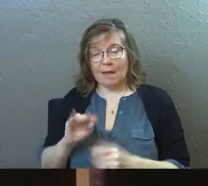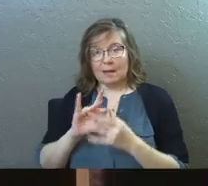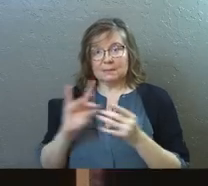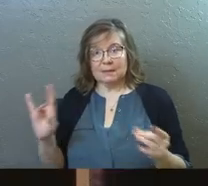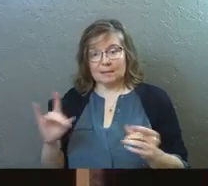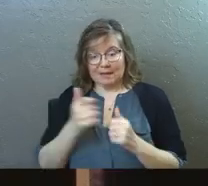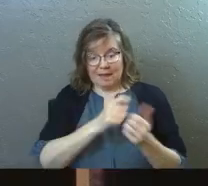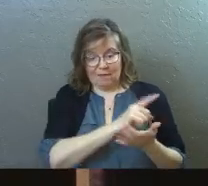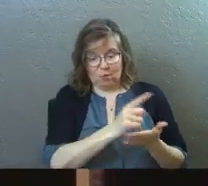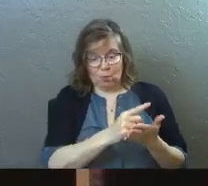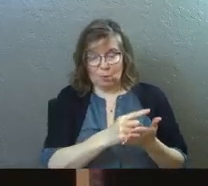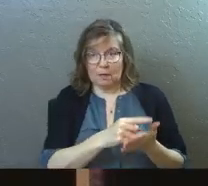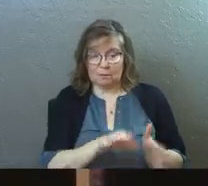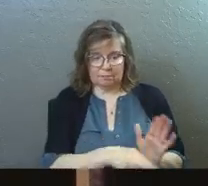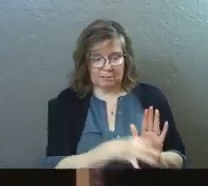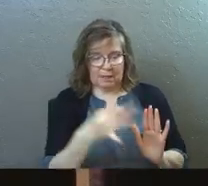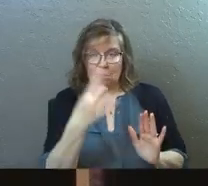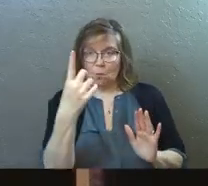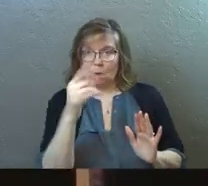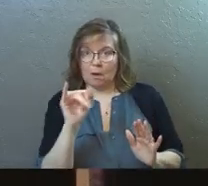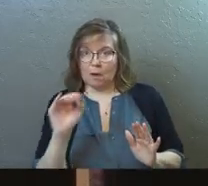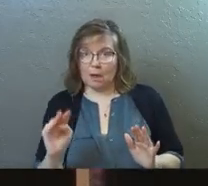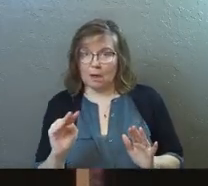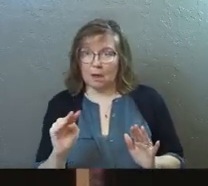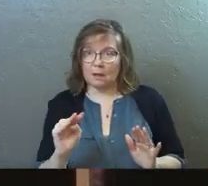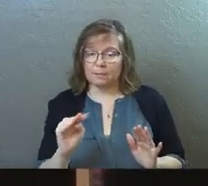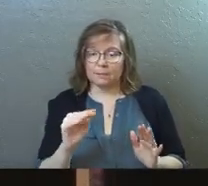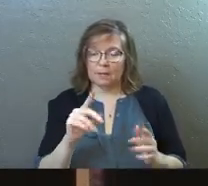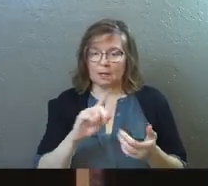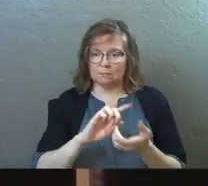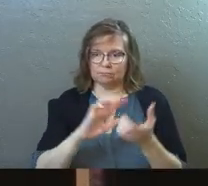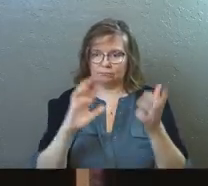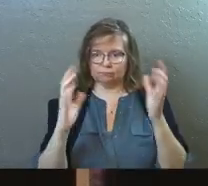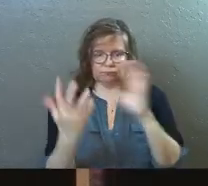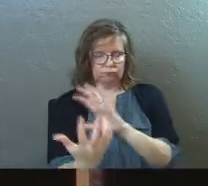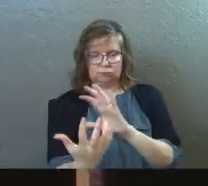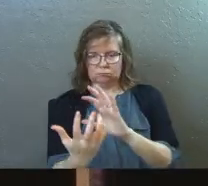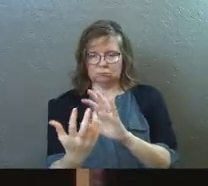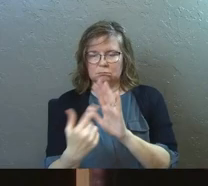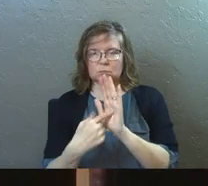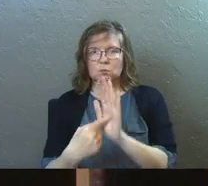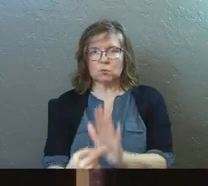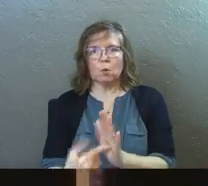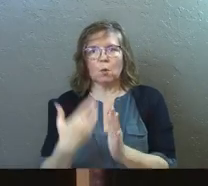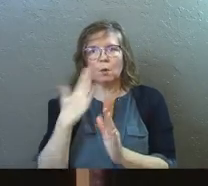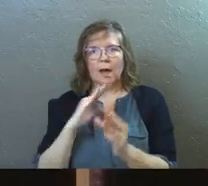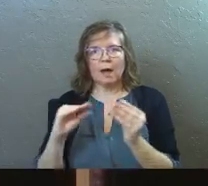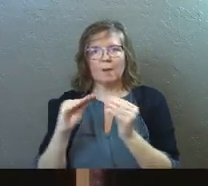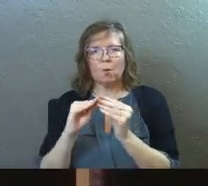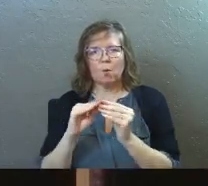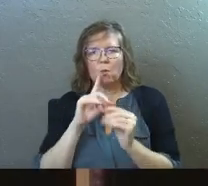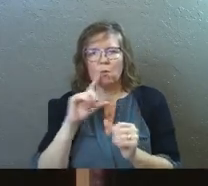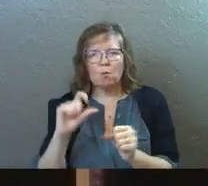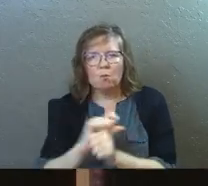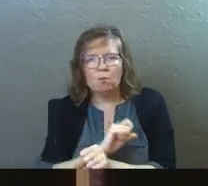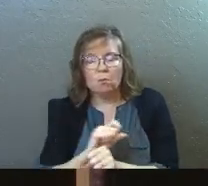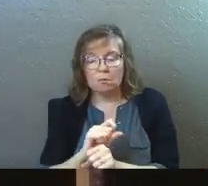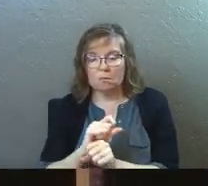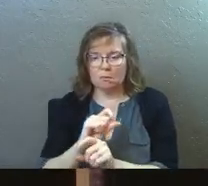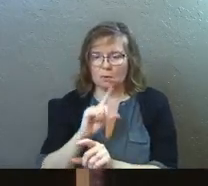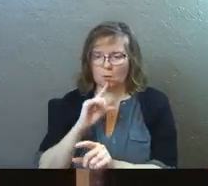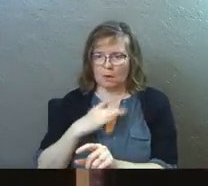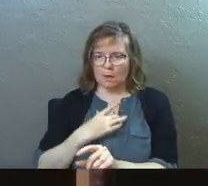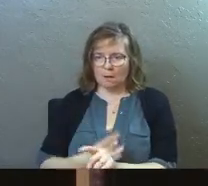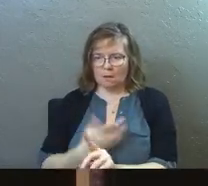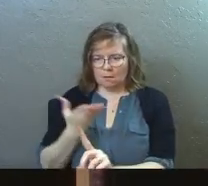we've taken an I Am statement of Jesus, it's brought God into 3D. It's helped us to understand who he really is, what